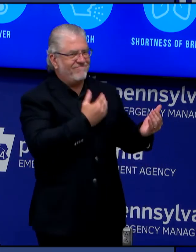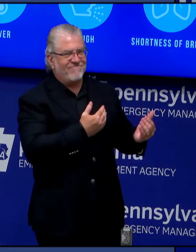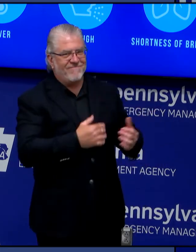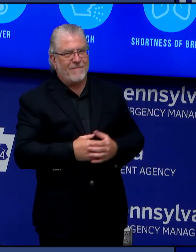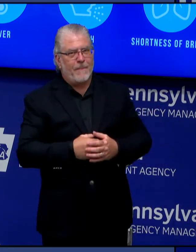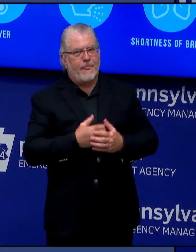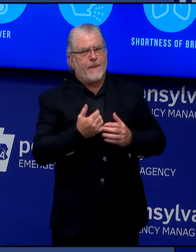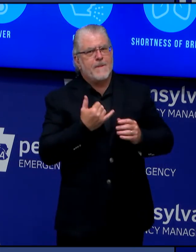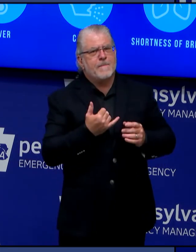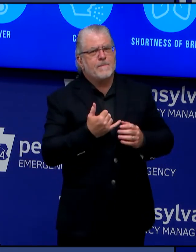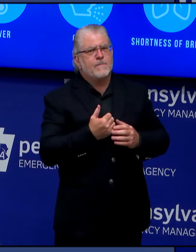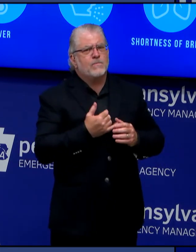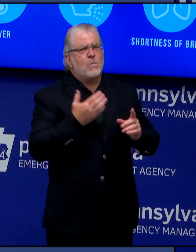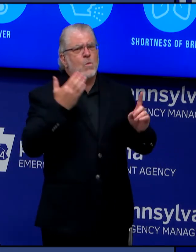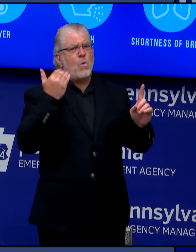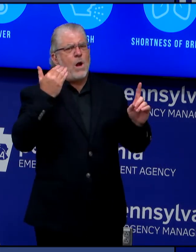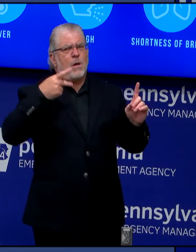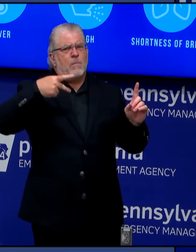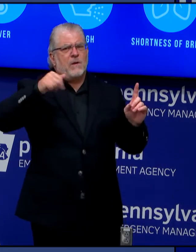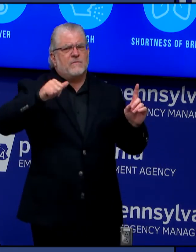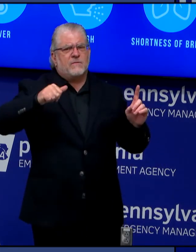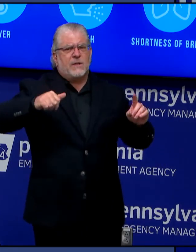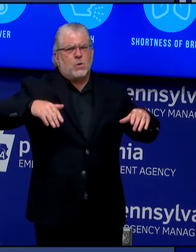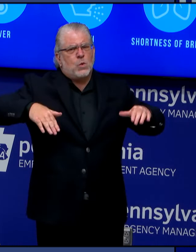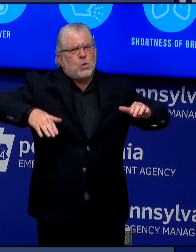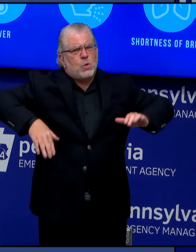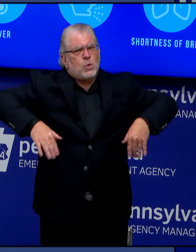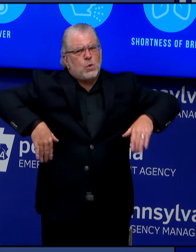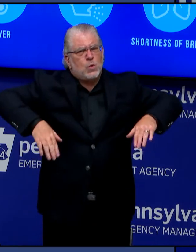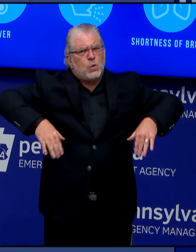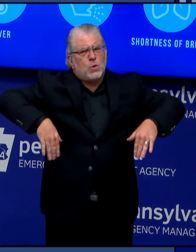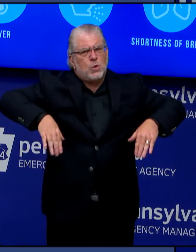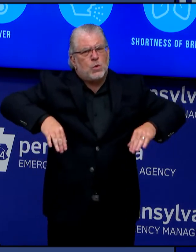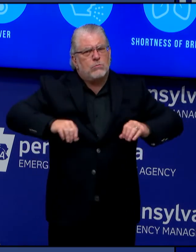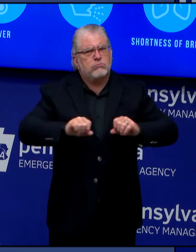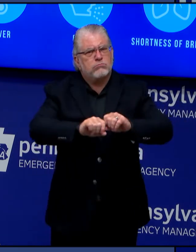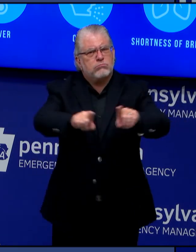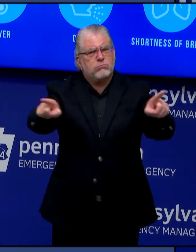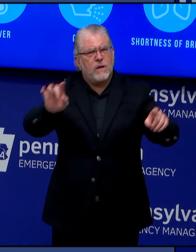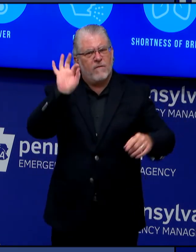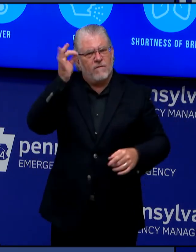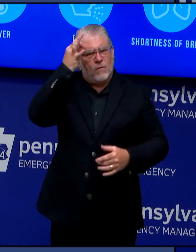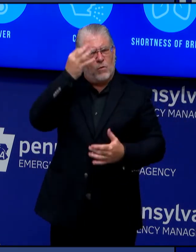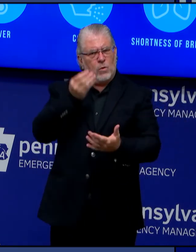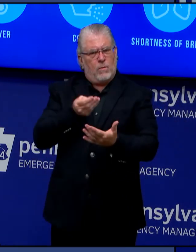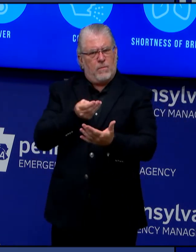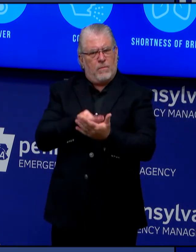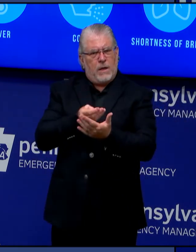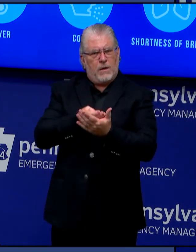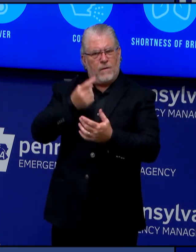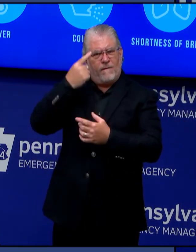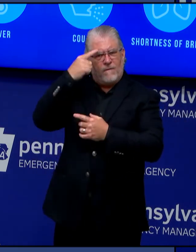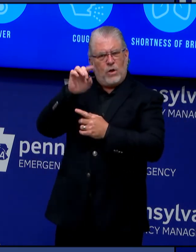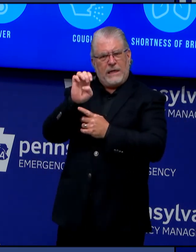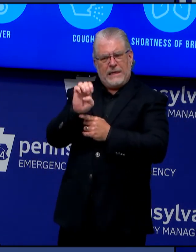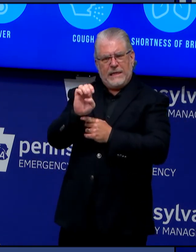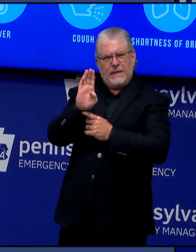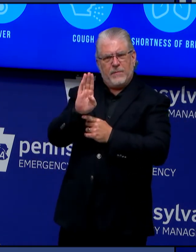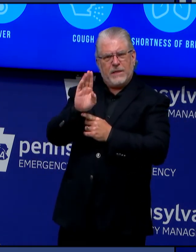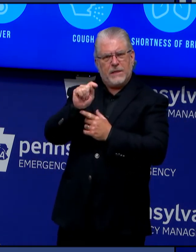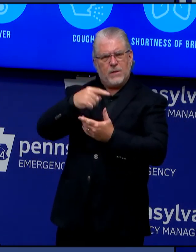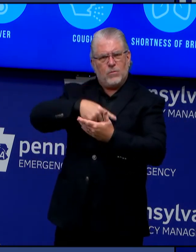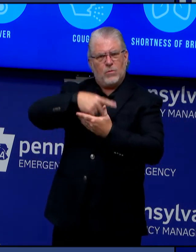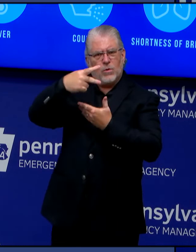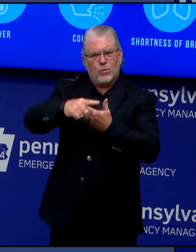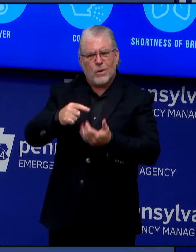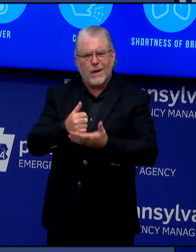yet released its federal funding for the pandemic EBT program to help families buy food for school children? And how much money did the state